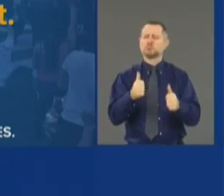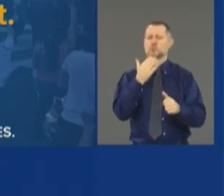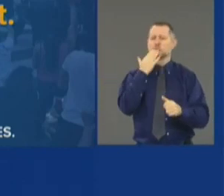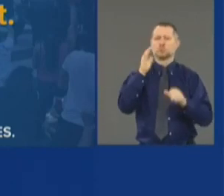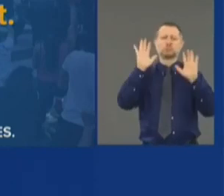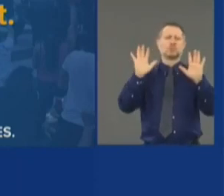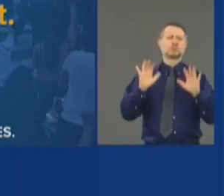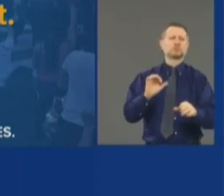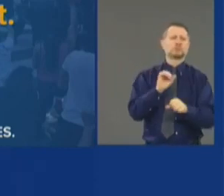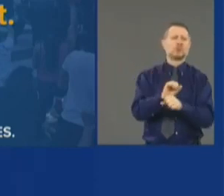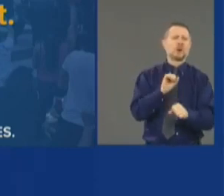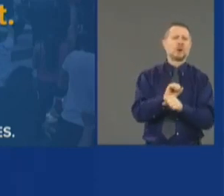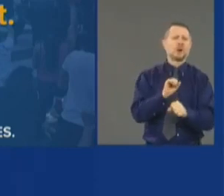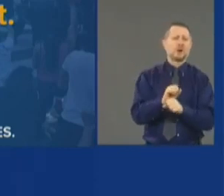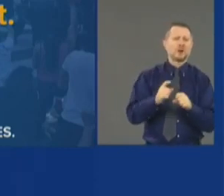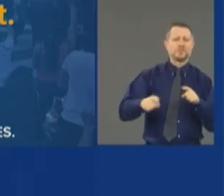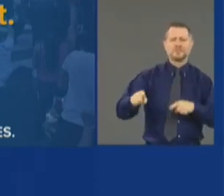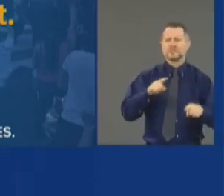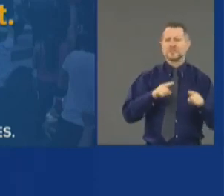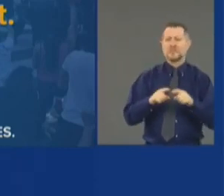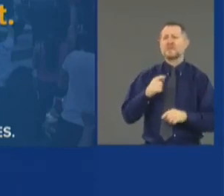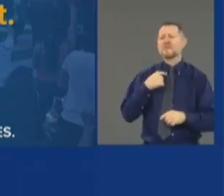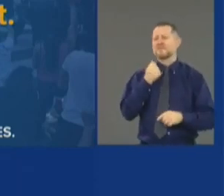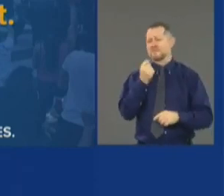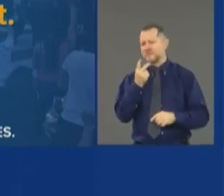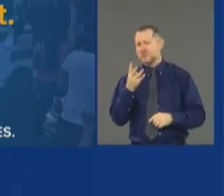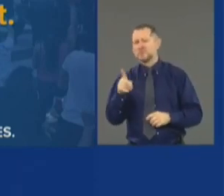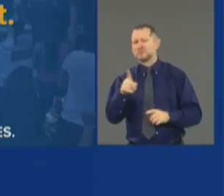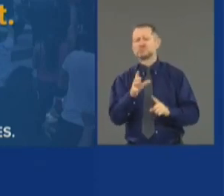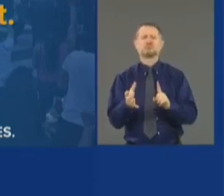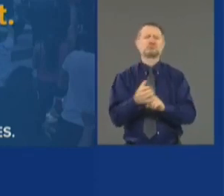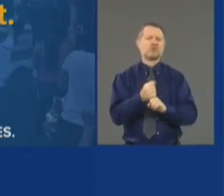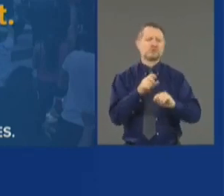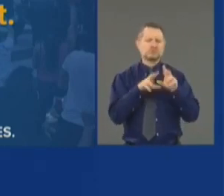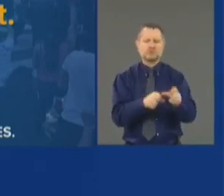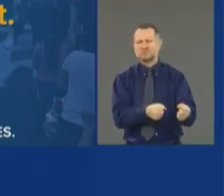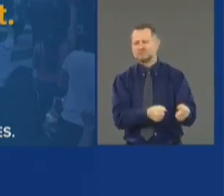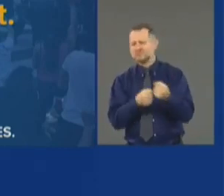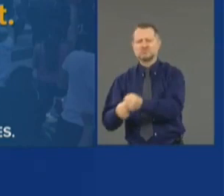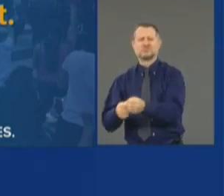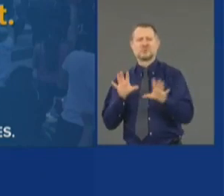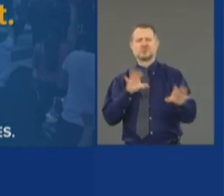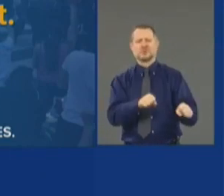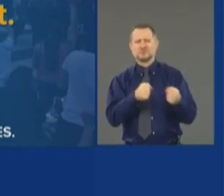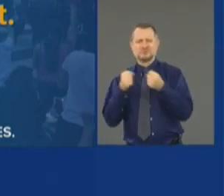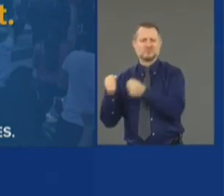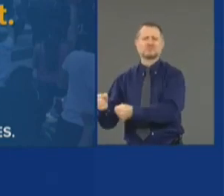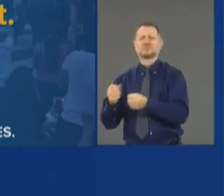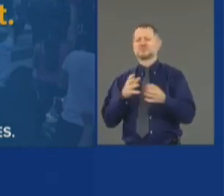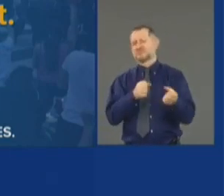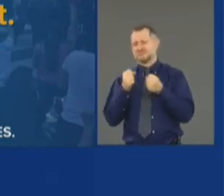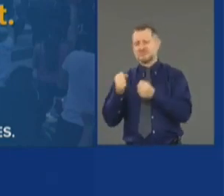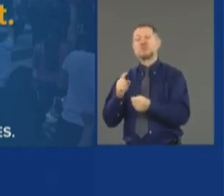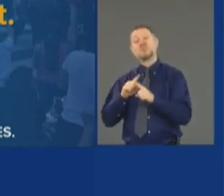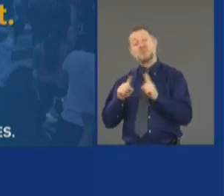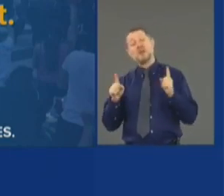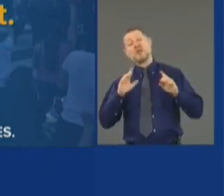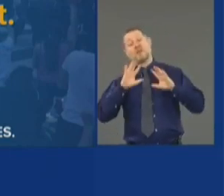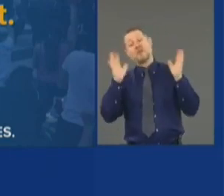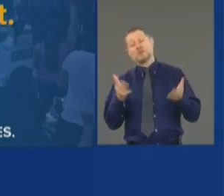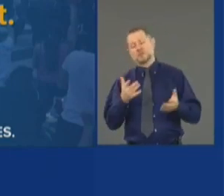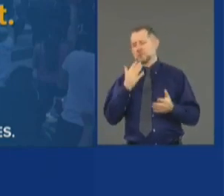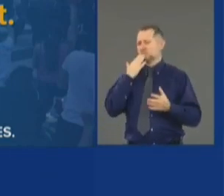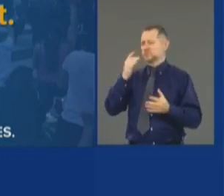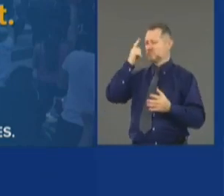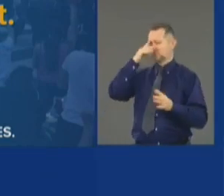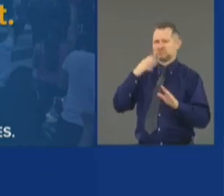uh, basically a few scattered arrests upstate New York, but the local governments did a great job.